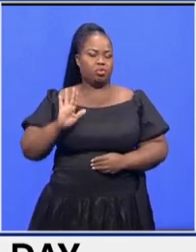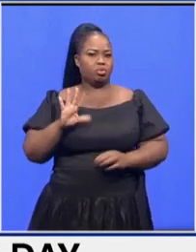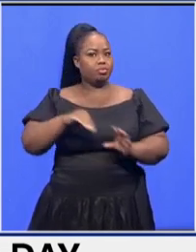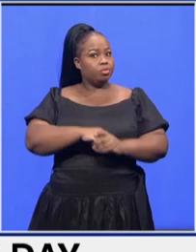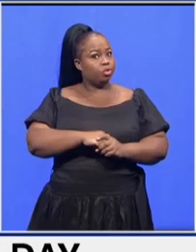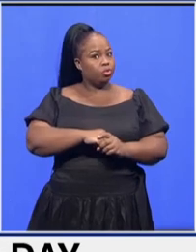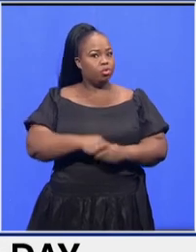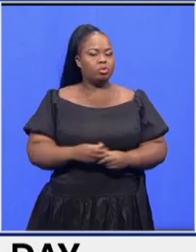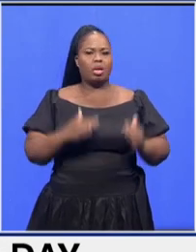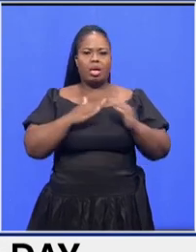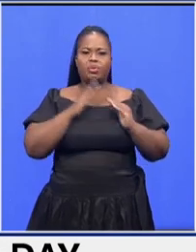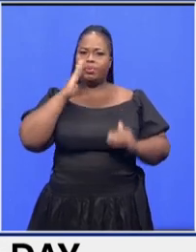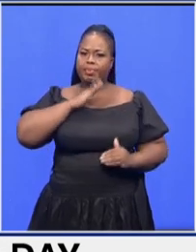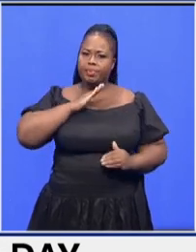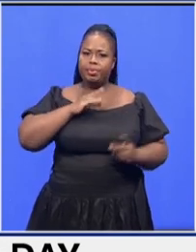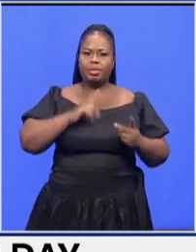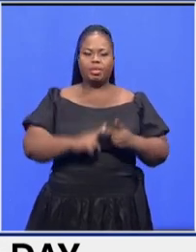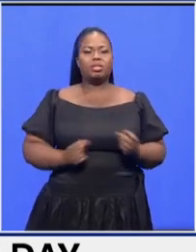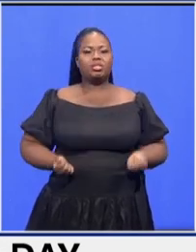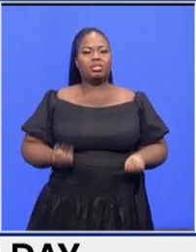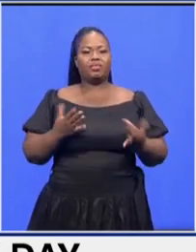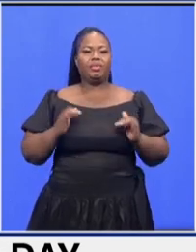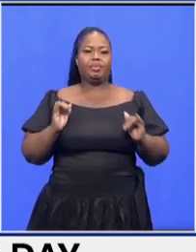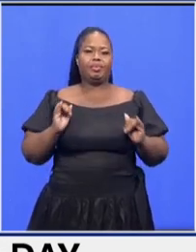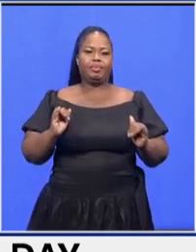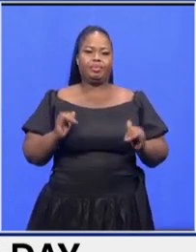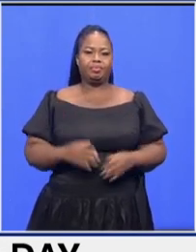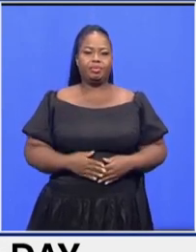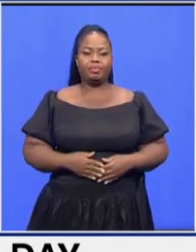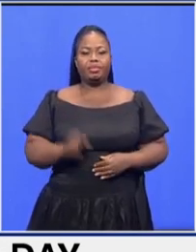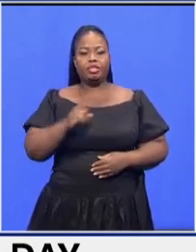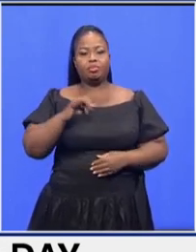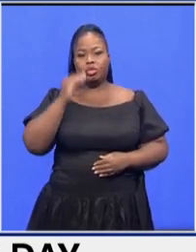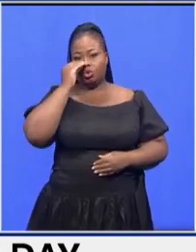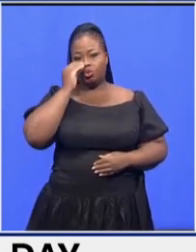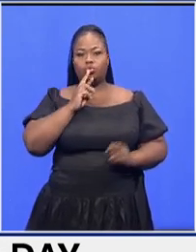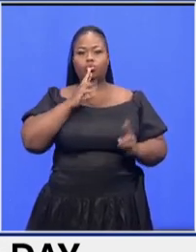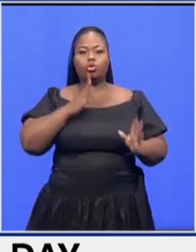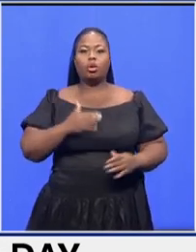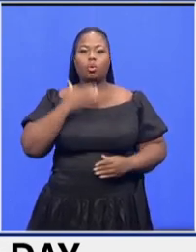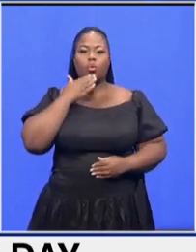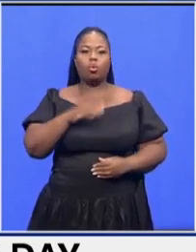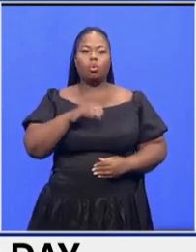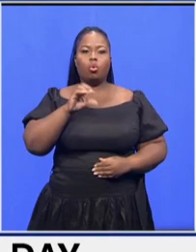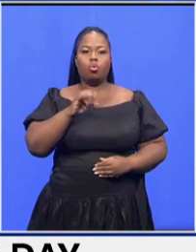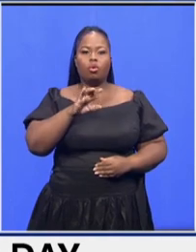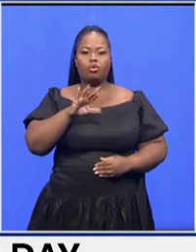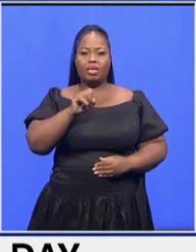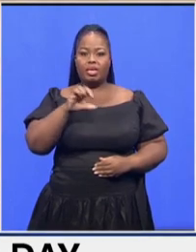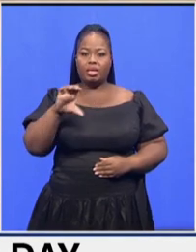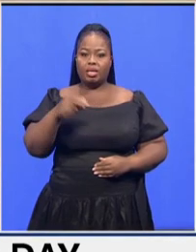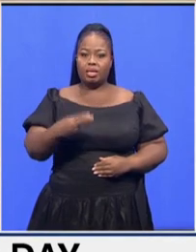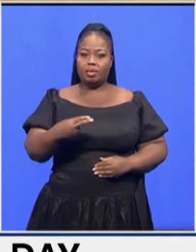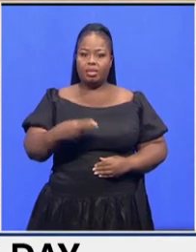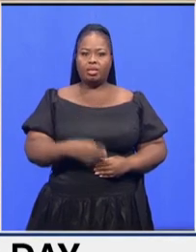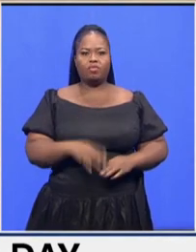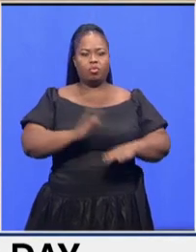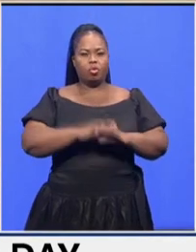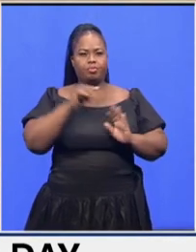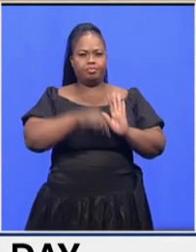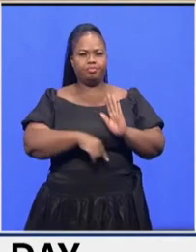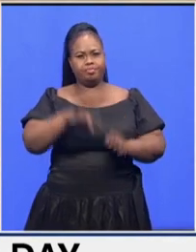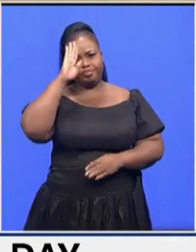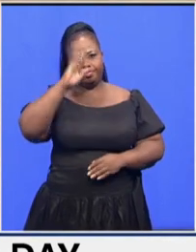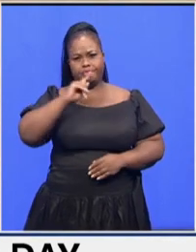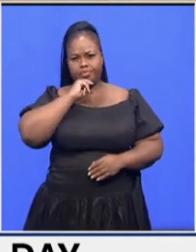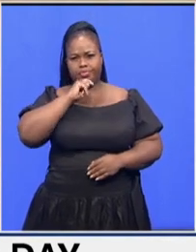lack of housing and poor service delivery let's bring in sabc news reporter ulrich hendrix for more on the story a very good morning